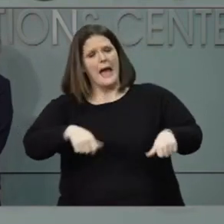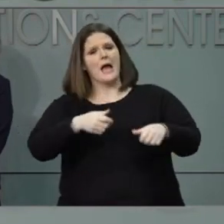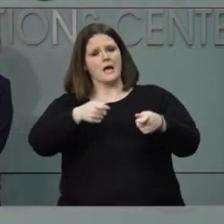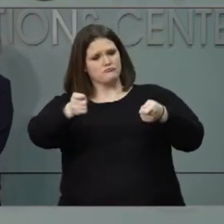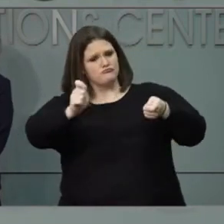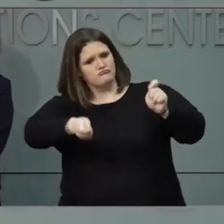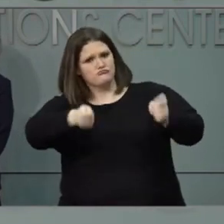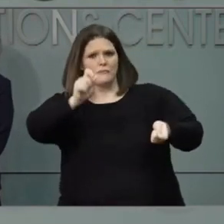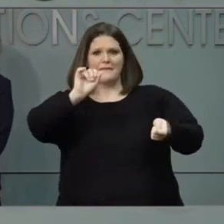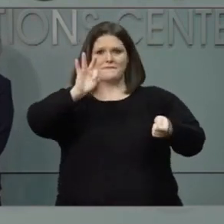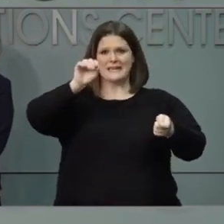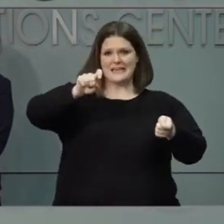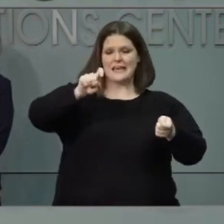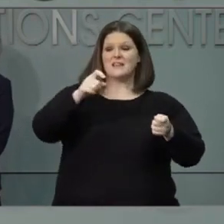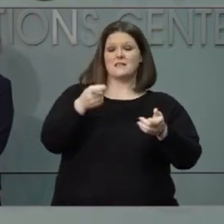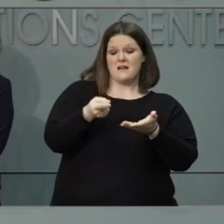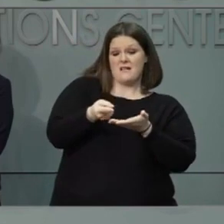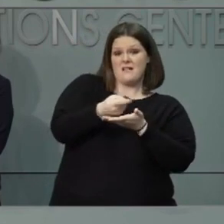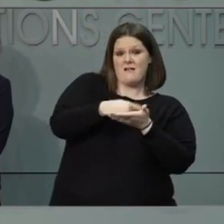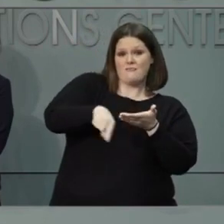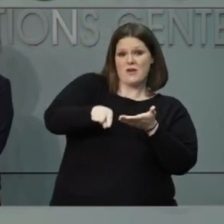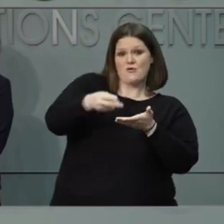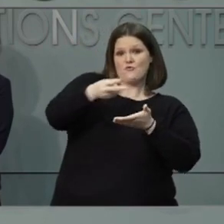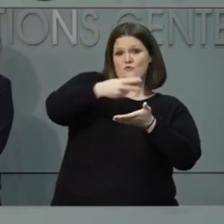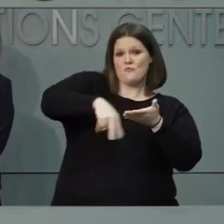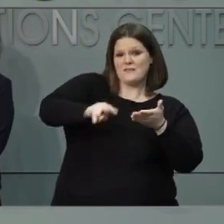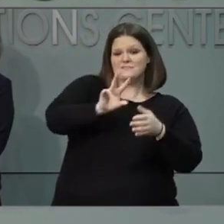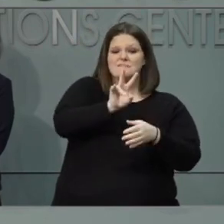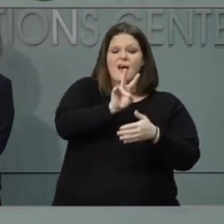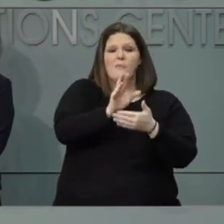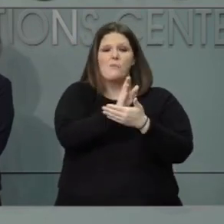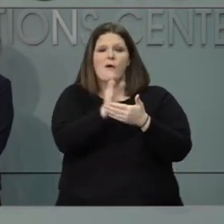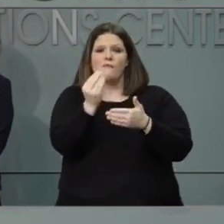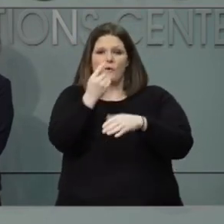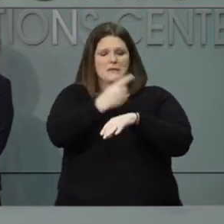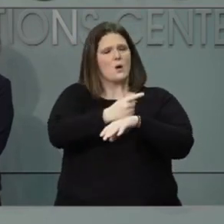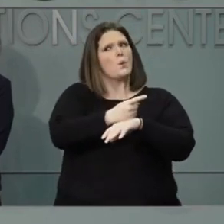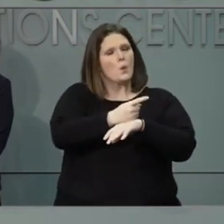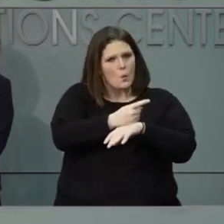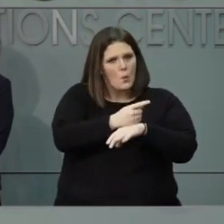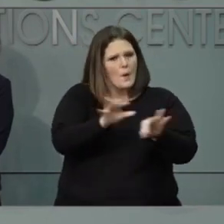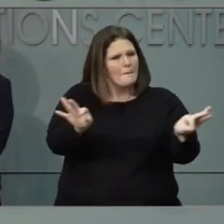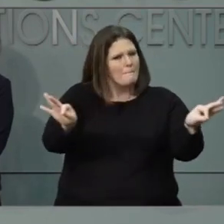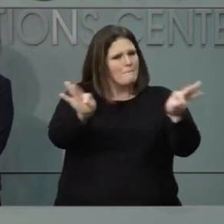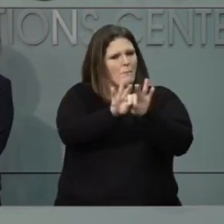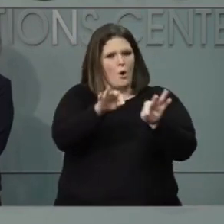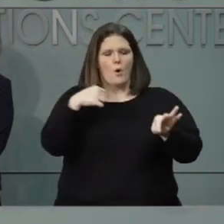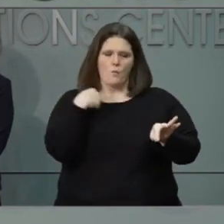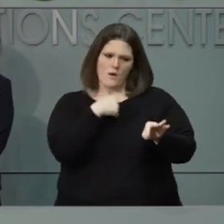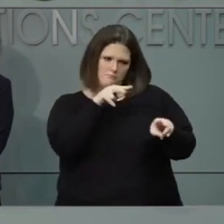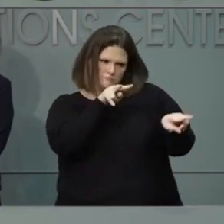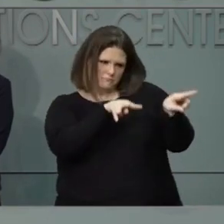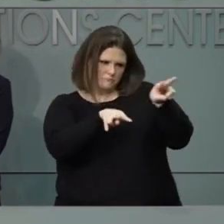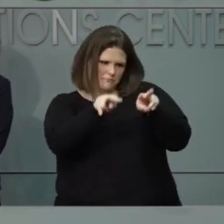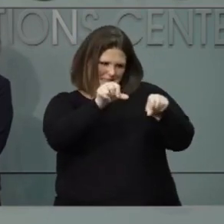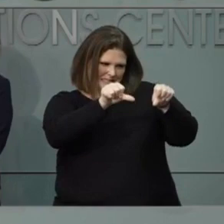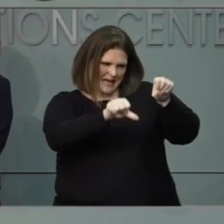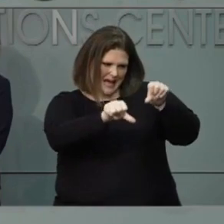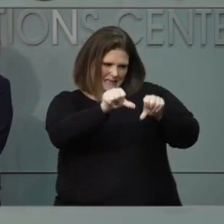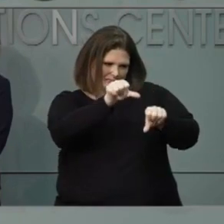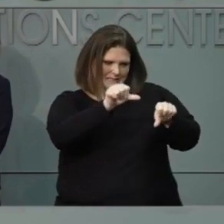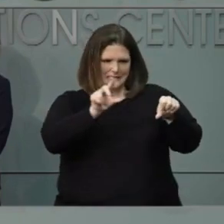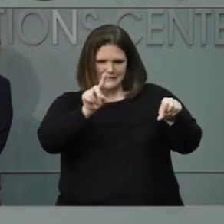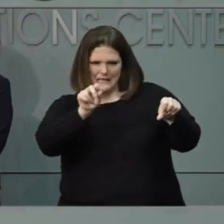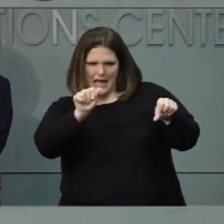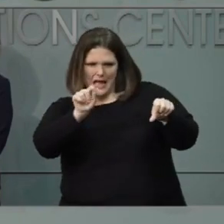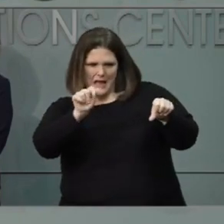next seven to 14 days are going to be critical in looking at the science and the data to determine where we are